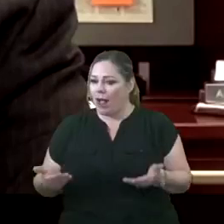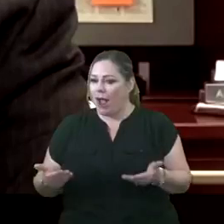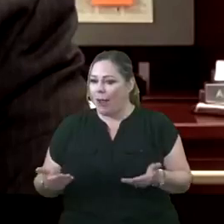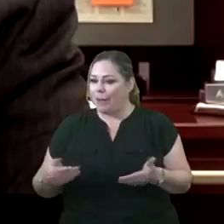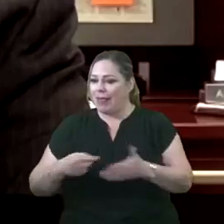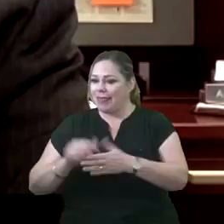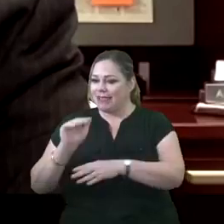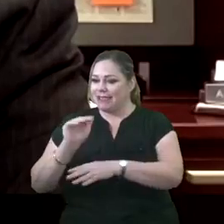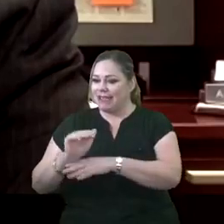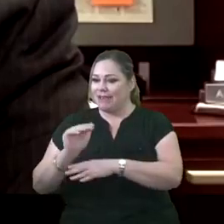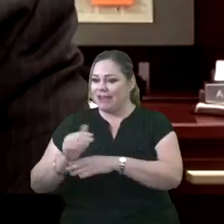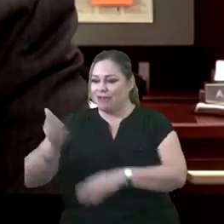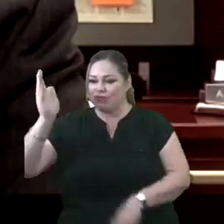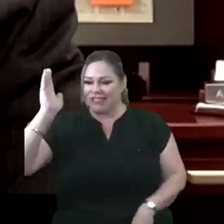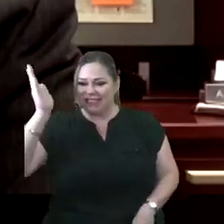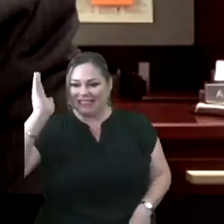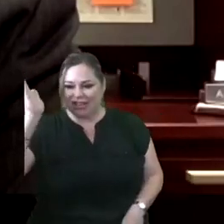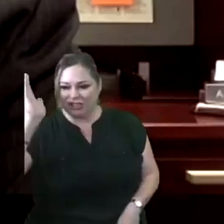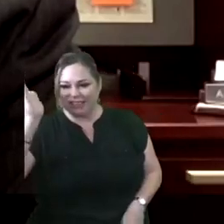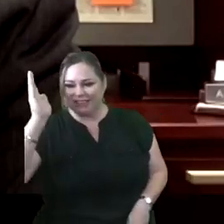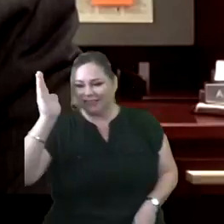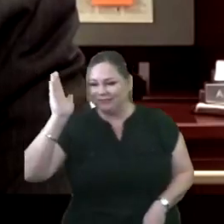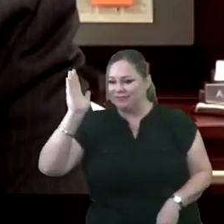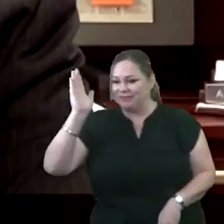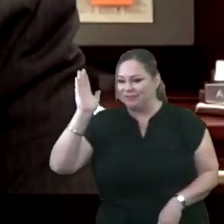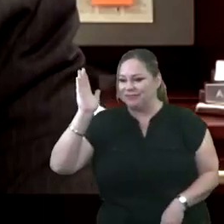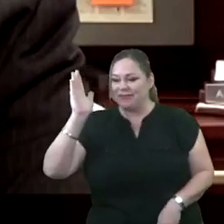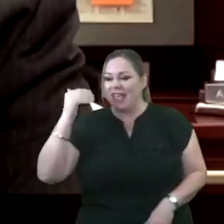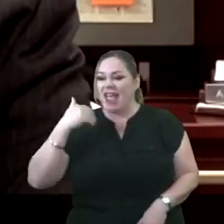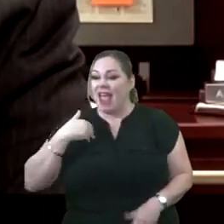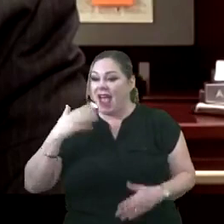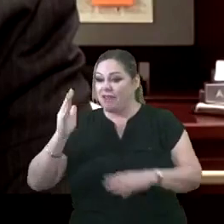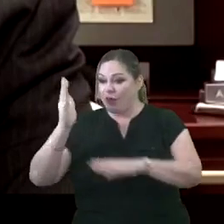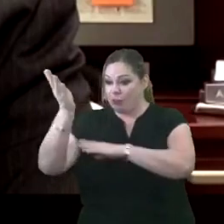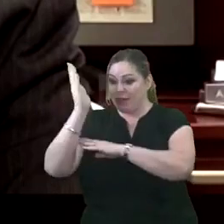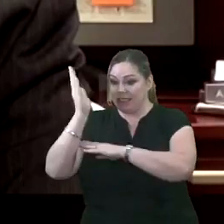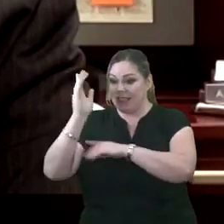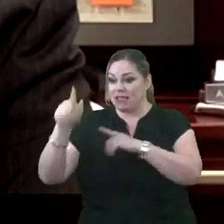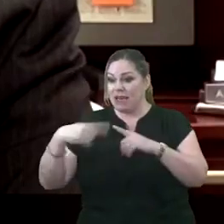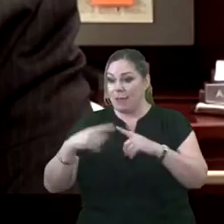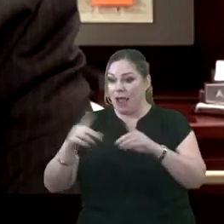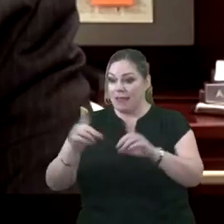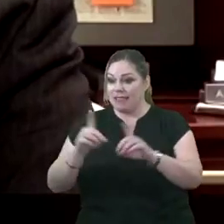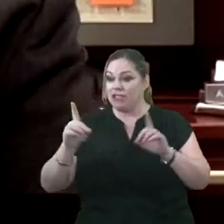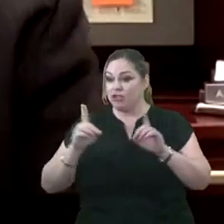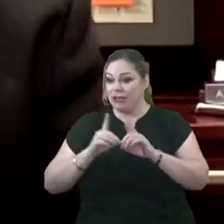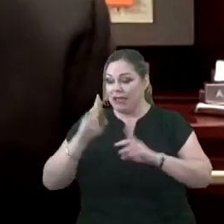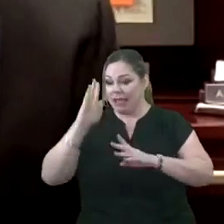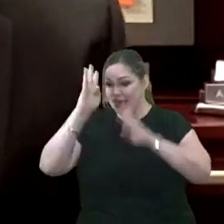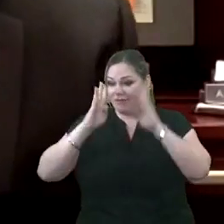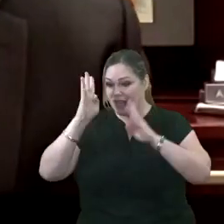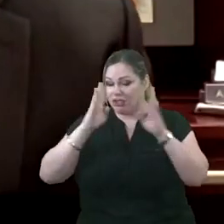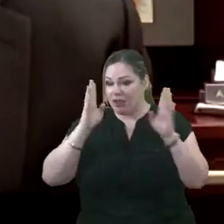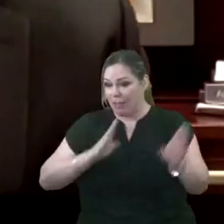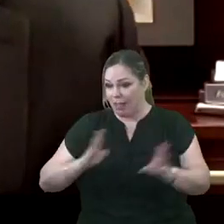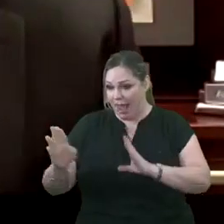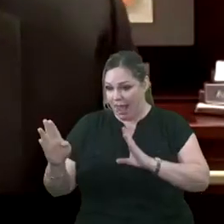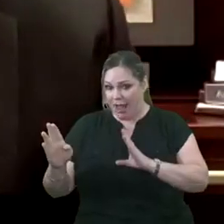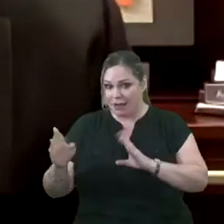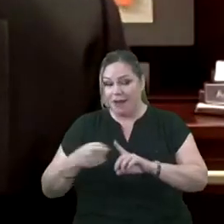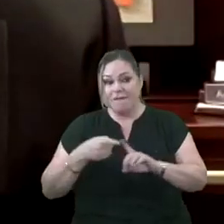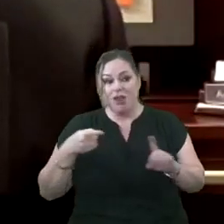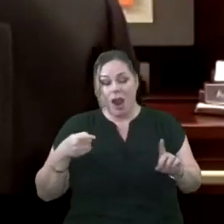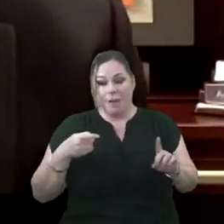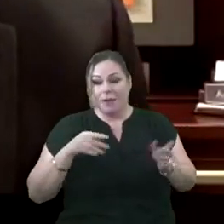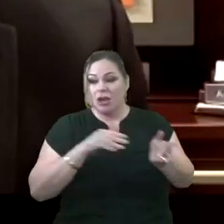Good evening's presentation. We have a presentation around our district of innovation plan from